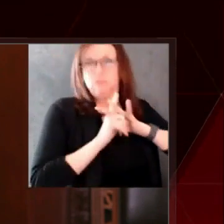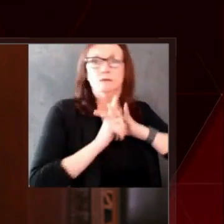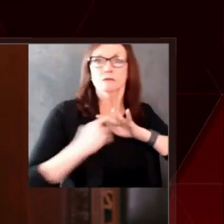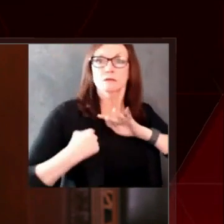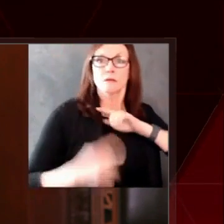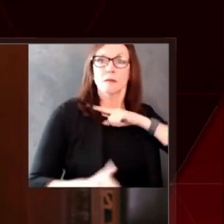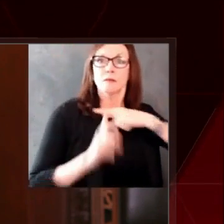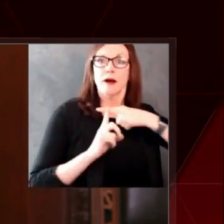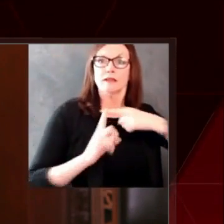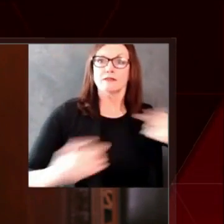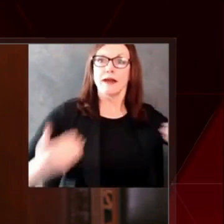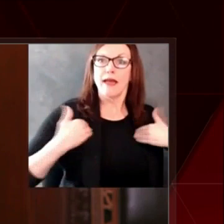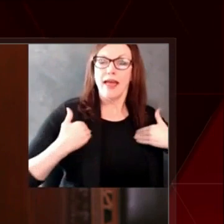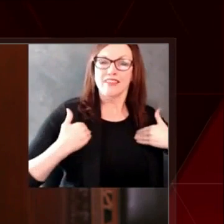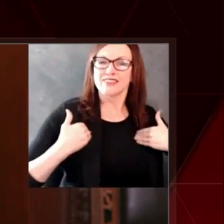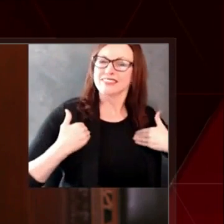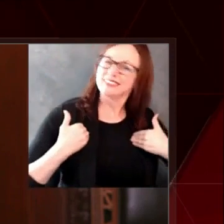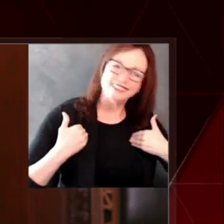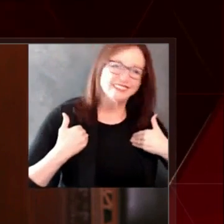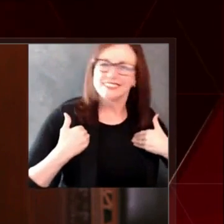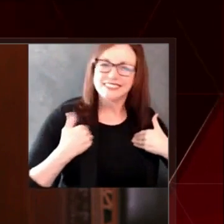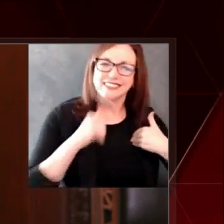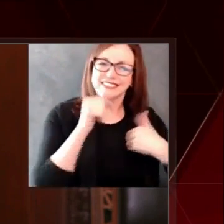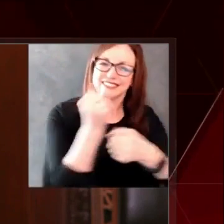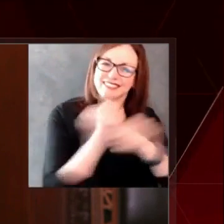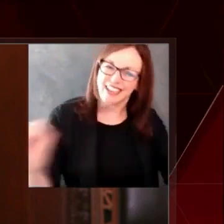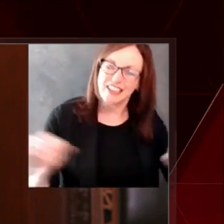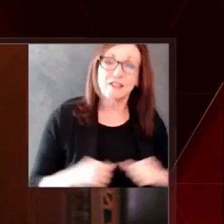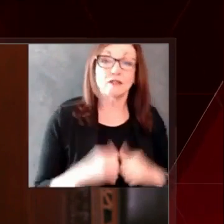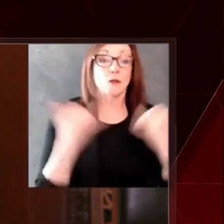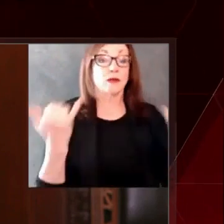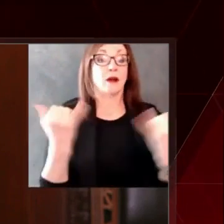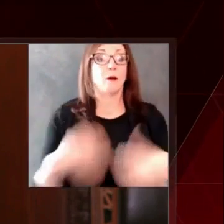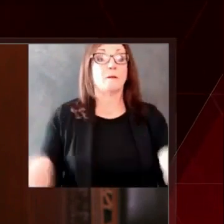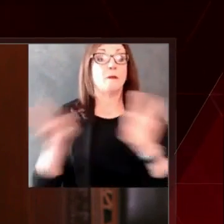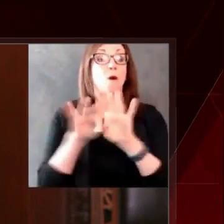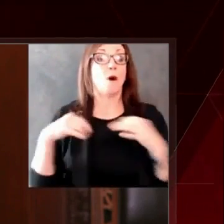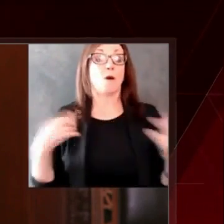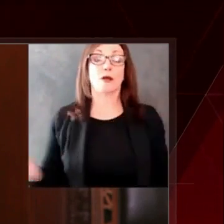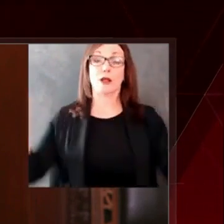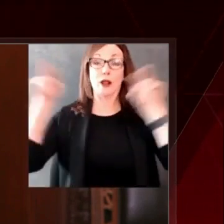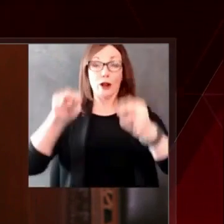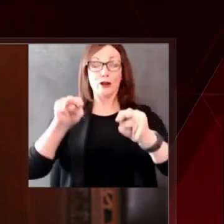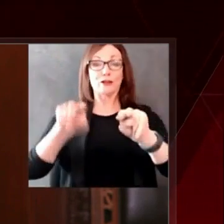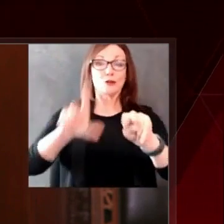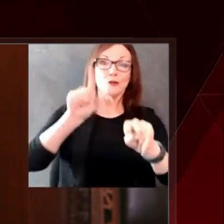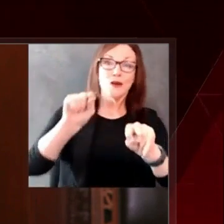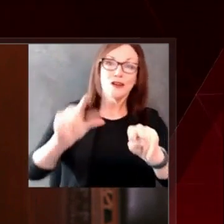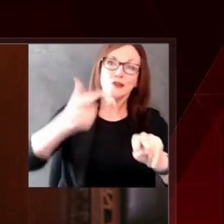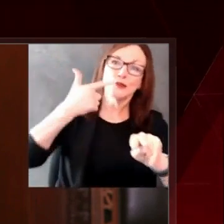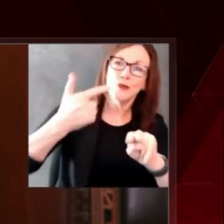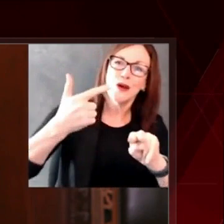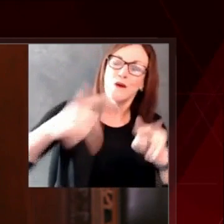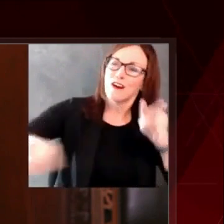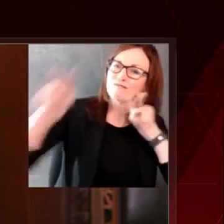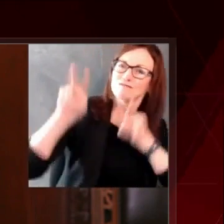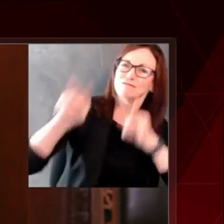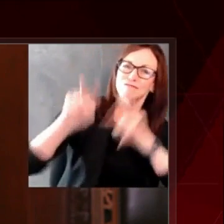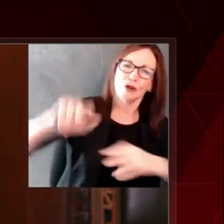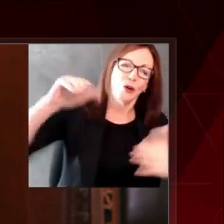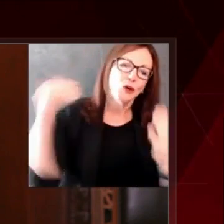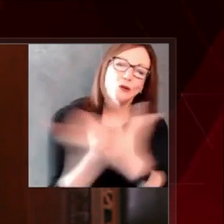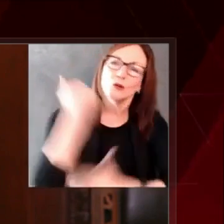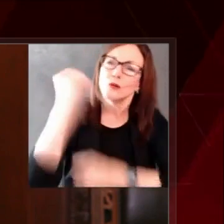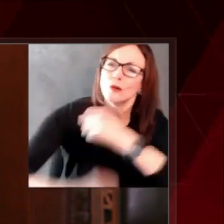on the virus in 2021. Finally, while there's a light at the end of the tunnel and the new year full of